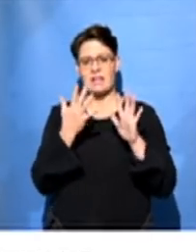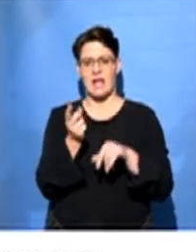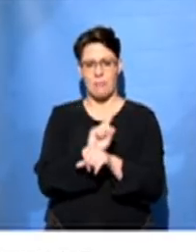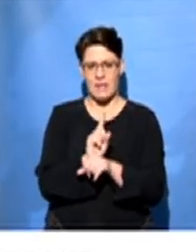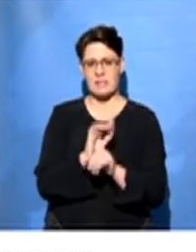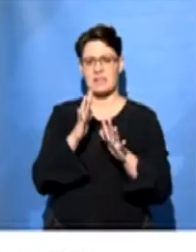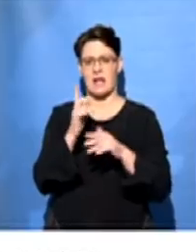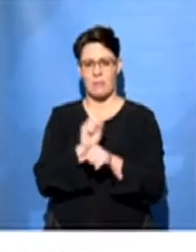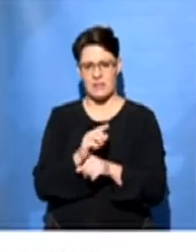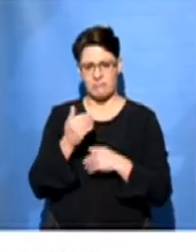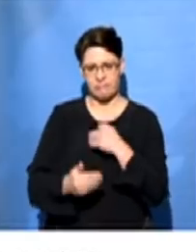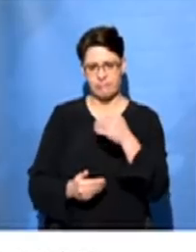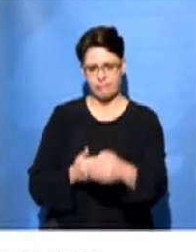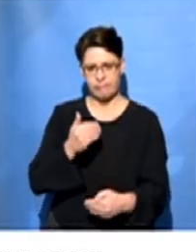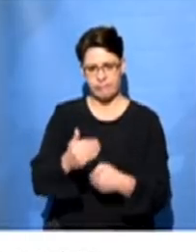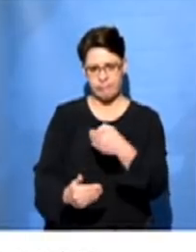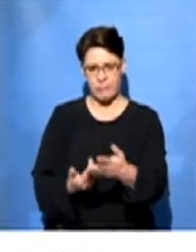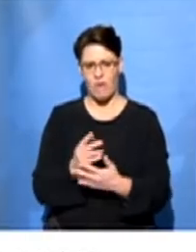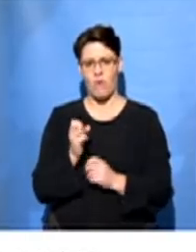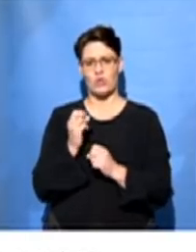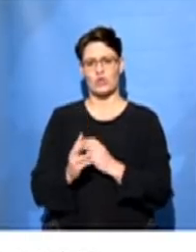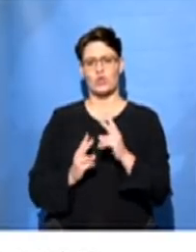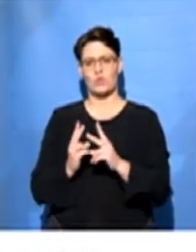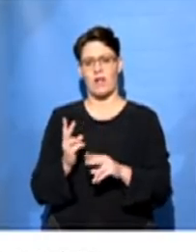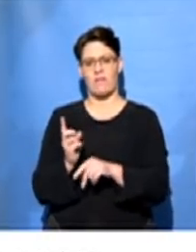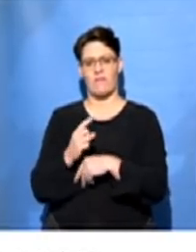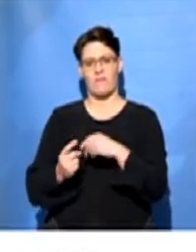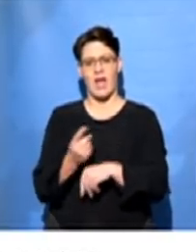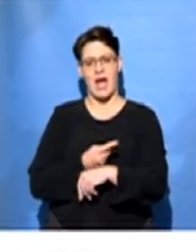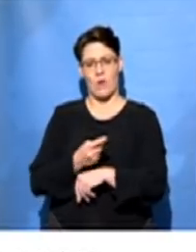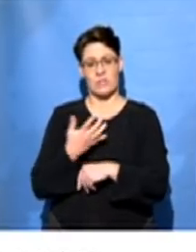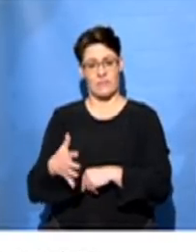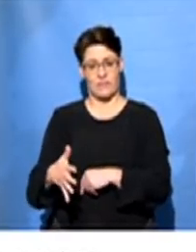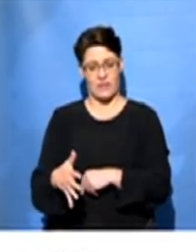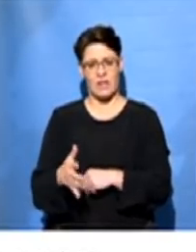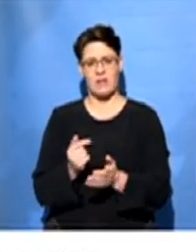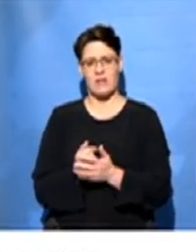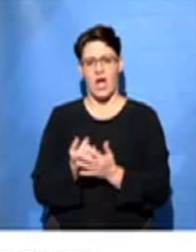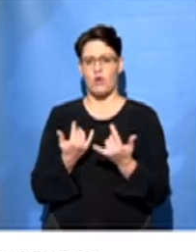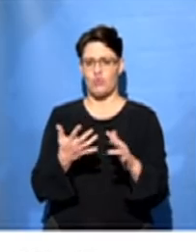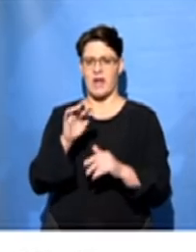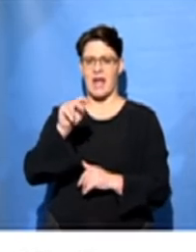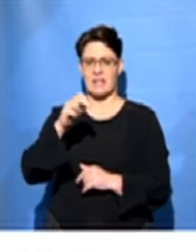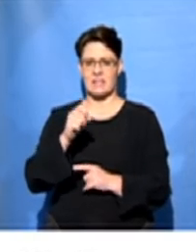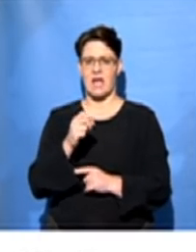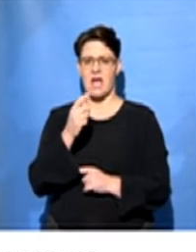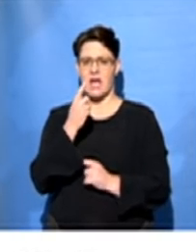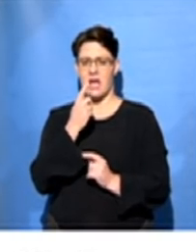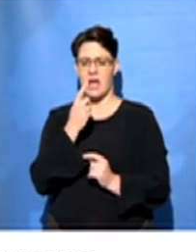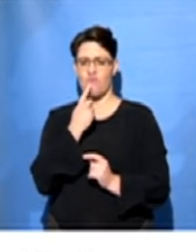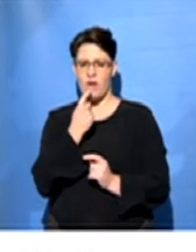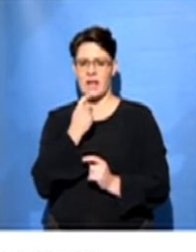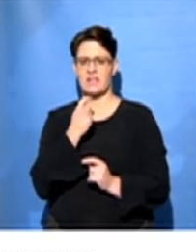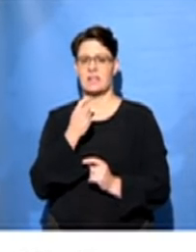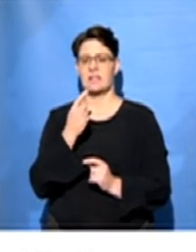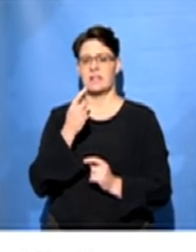minutes for the last 12 hours. And you can actually see some things. So green, there's the ANC, the EFL is in red and the DA,